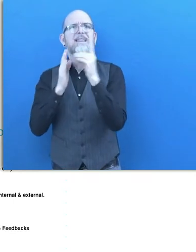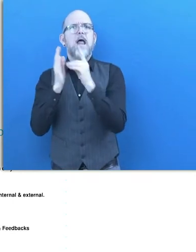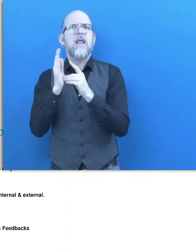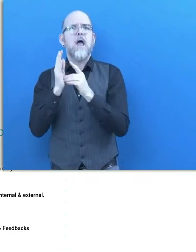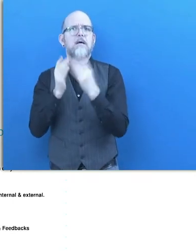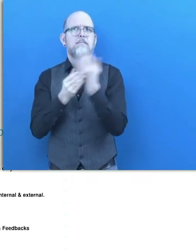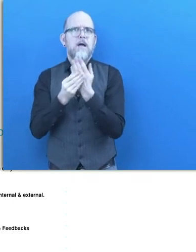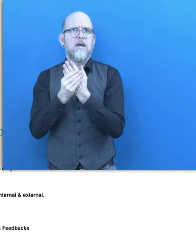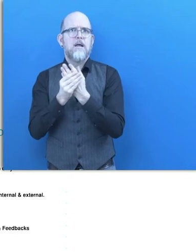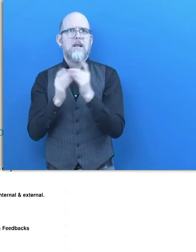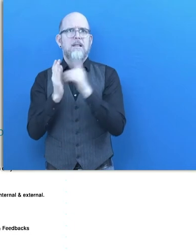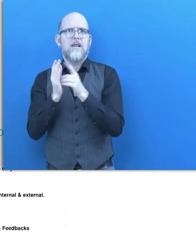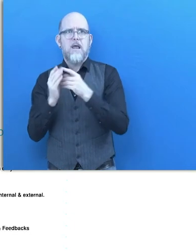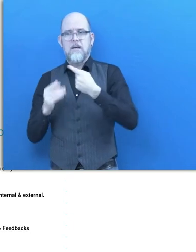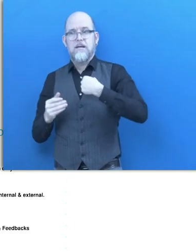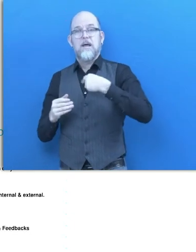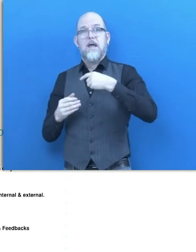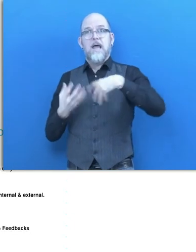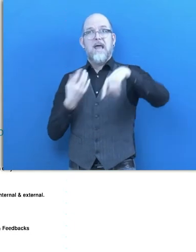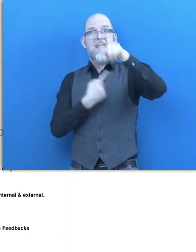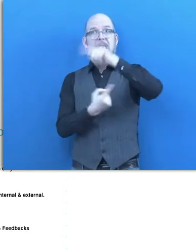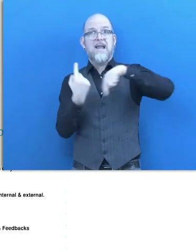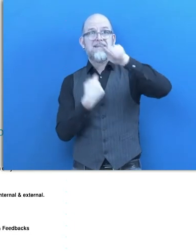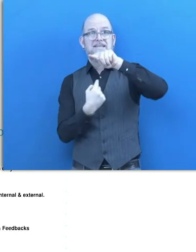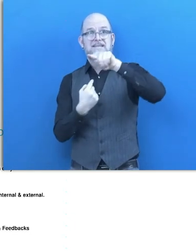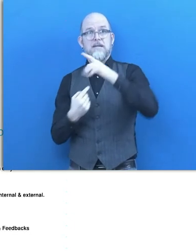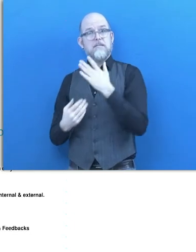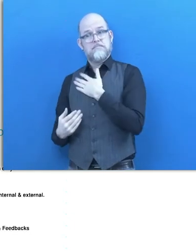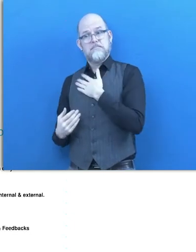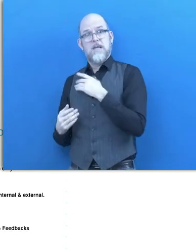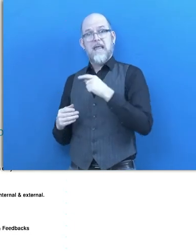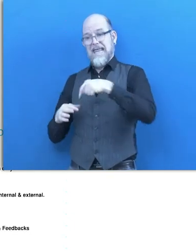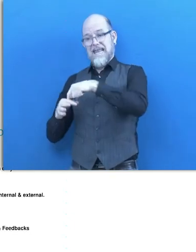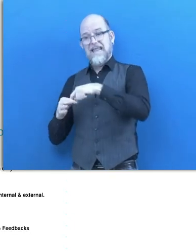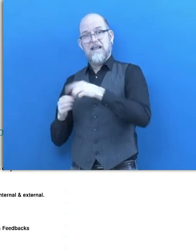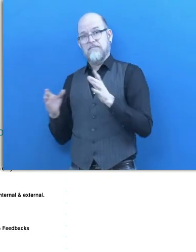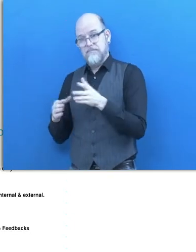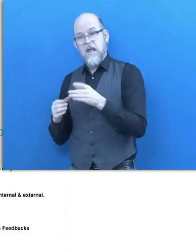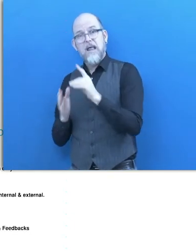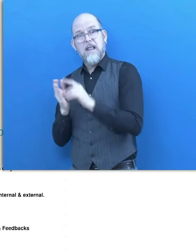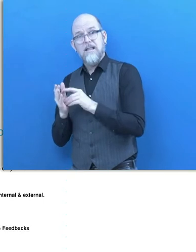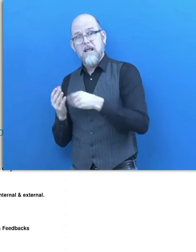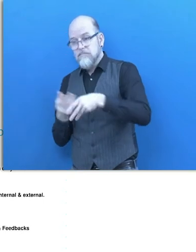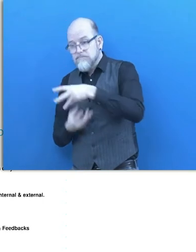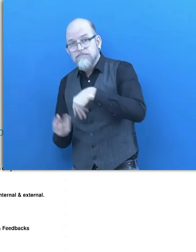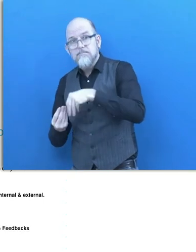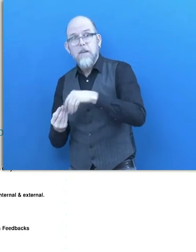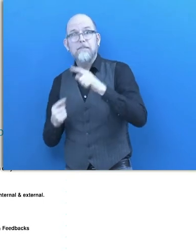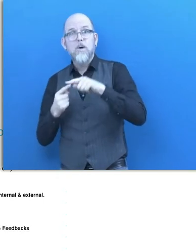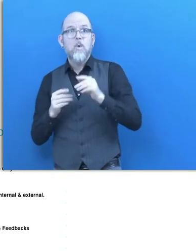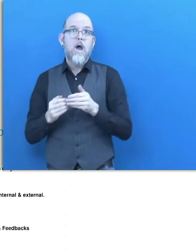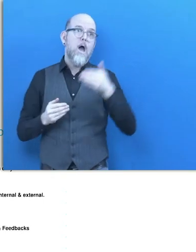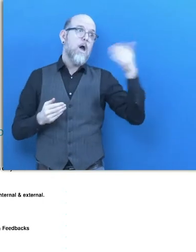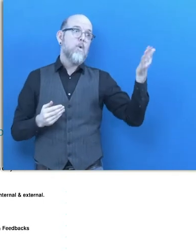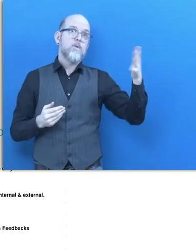our sets. We will regularly seek internal